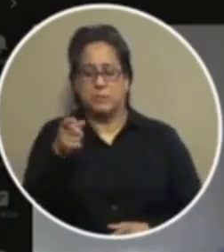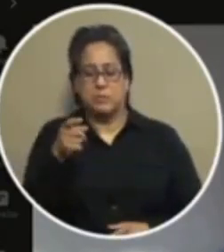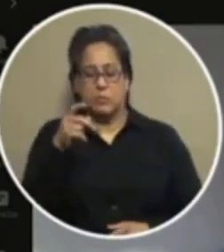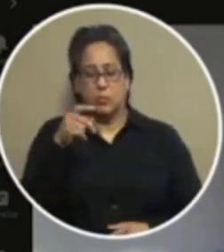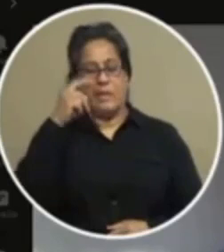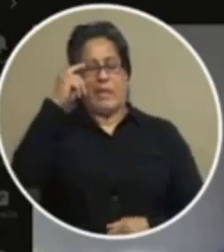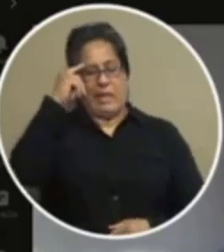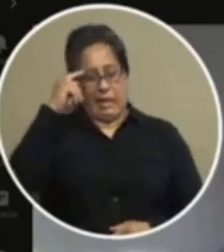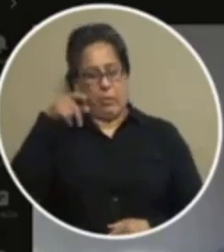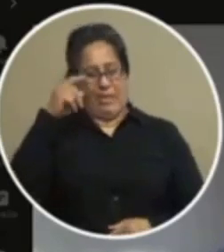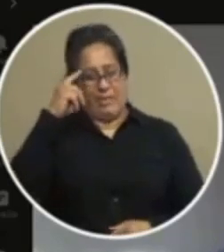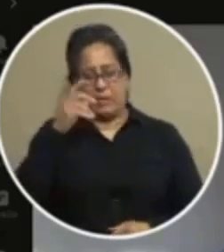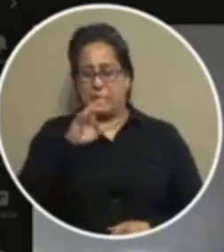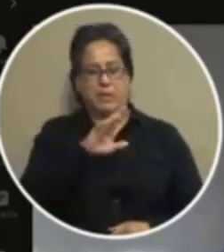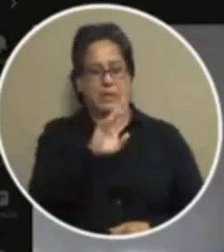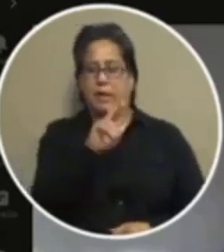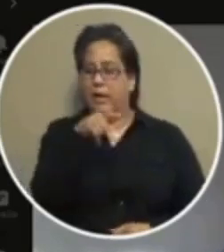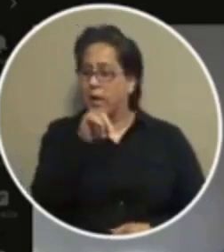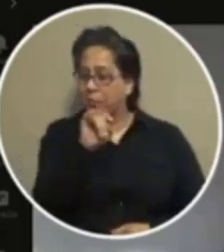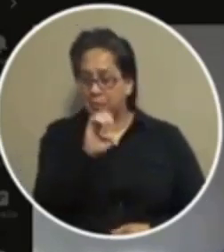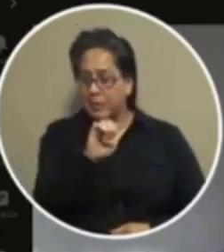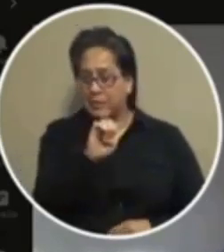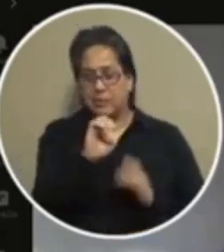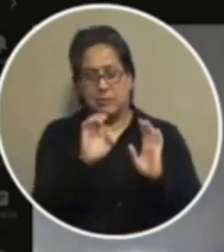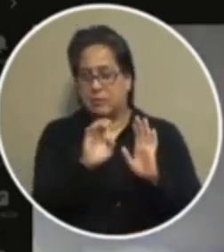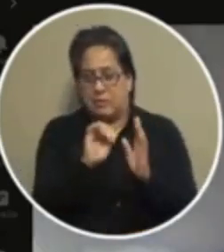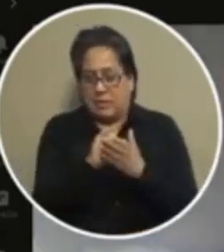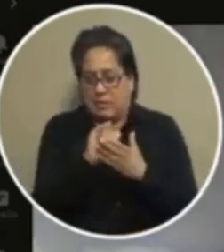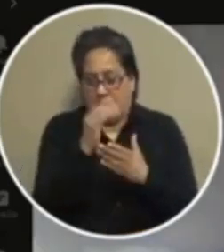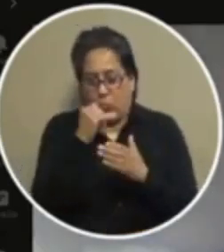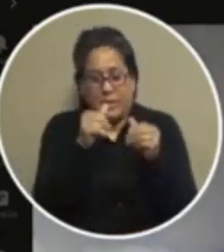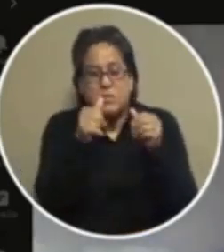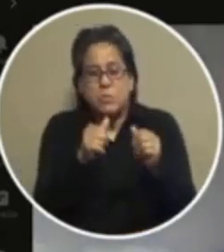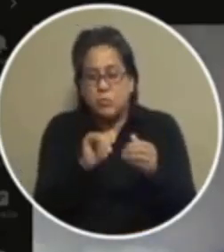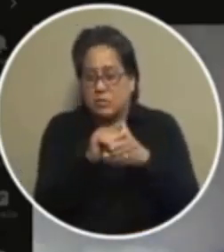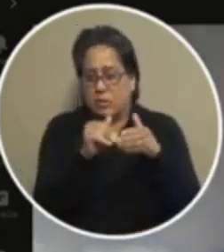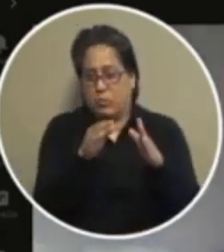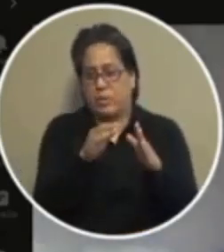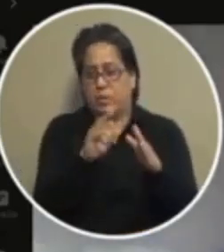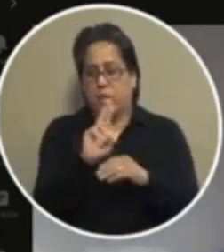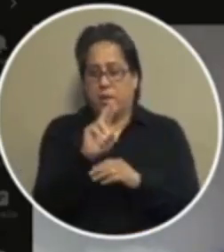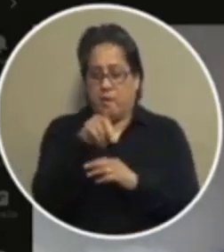because all this was was an update this was an update that's why it was posted that way